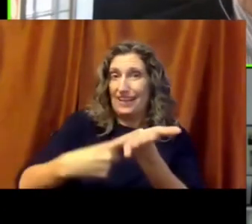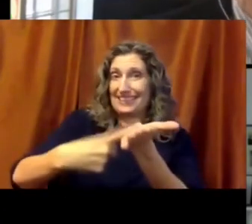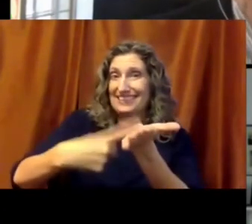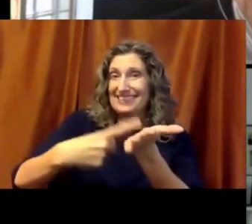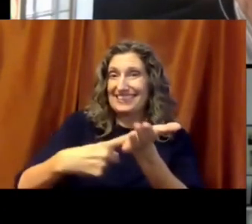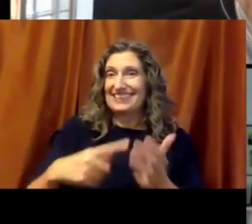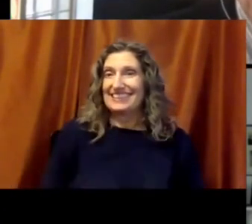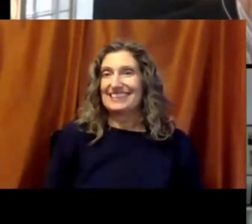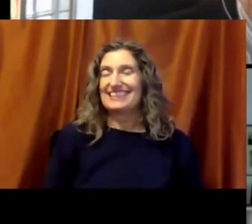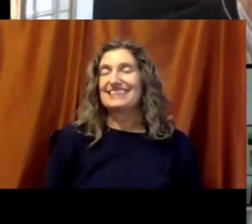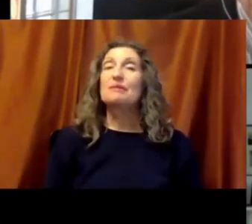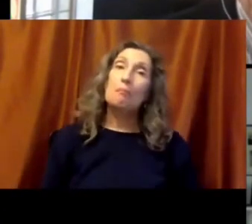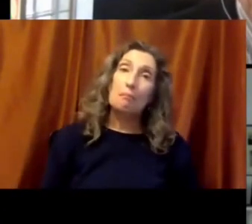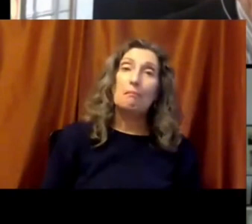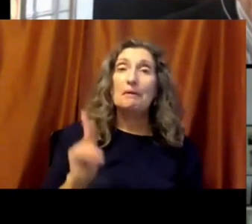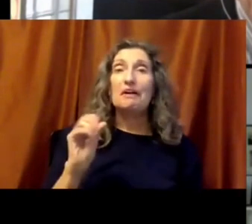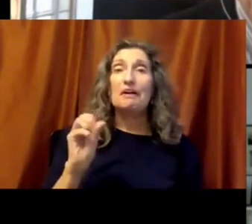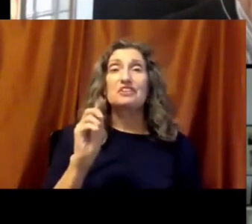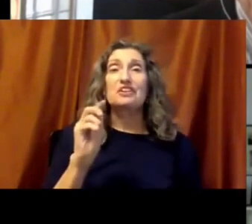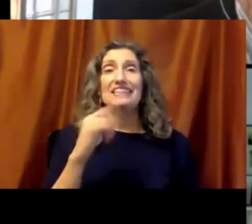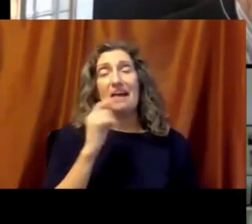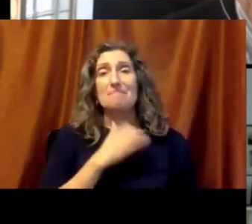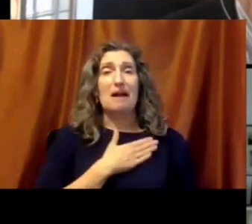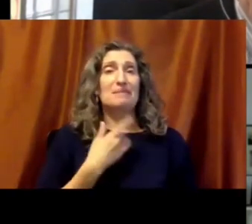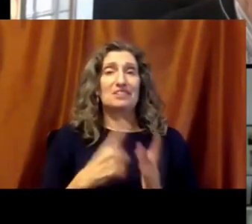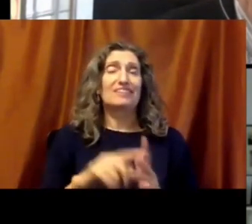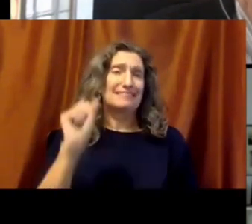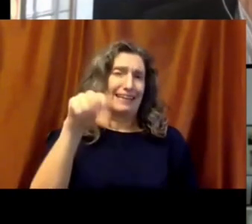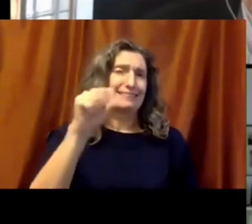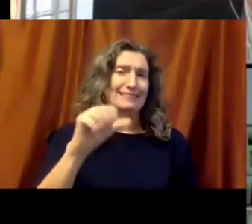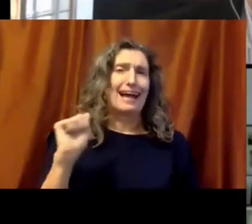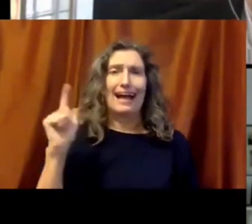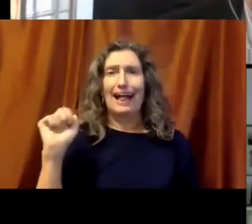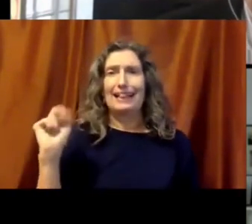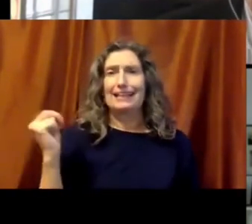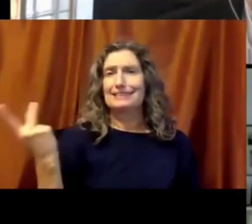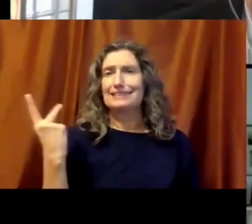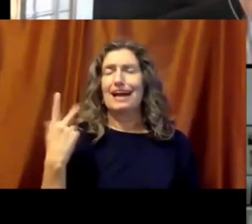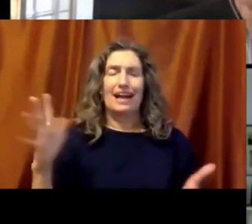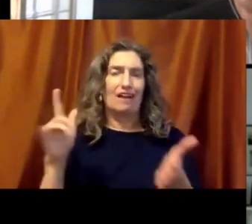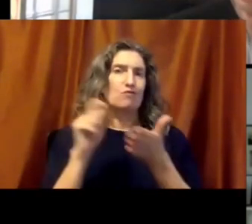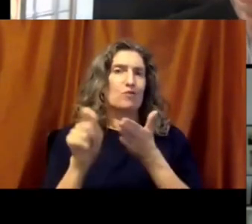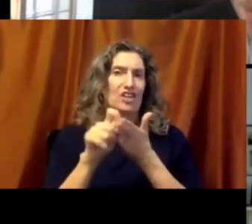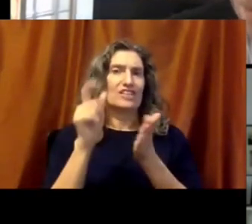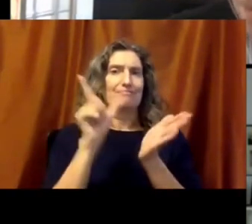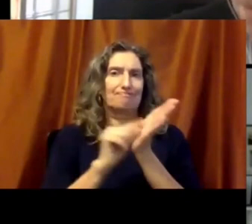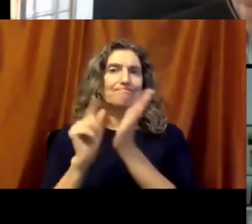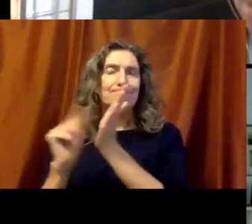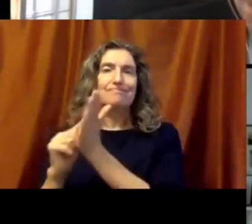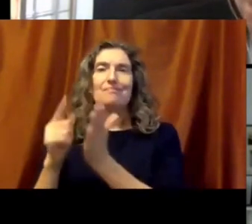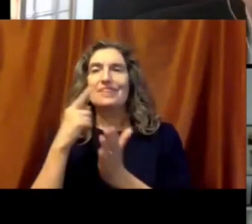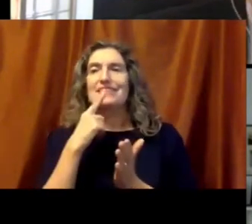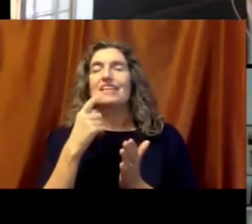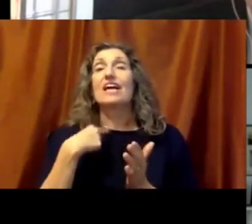I mean, I'm happy to quickly start. I think the answer is absolutely yes. Alan and I have written about how many elements of justice